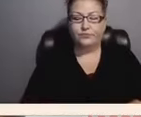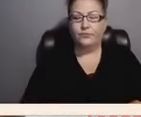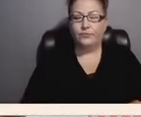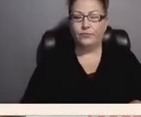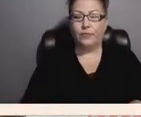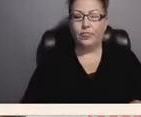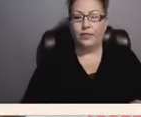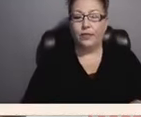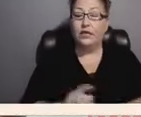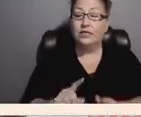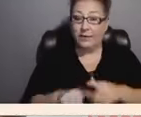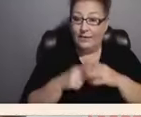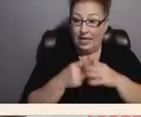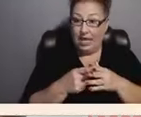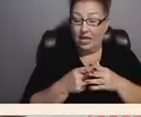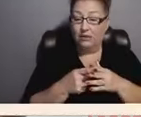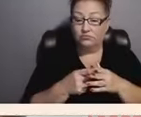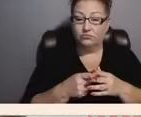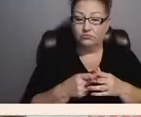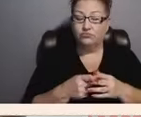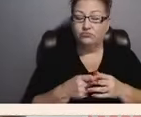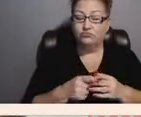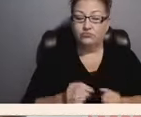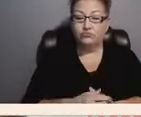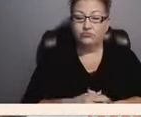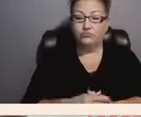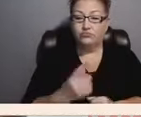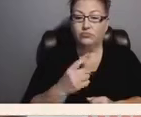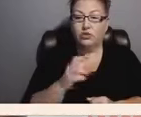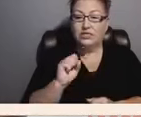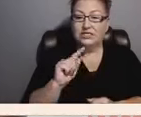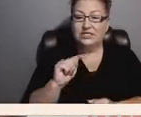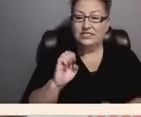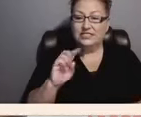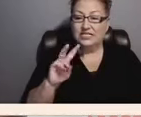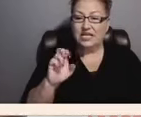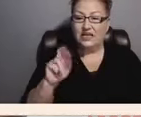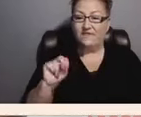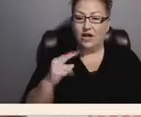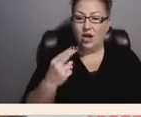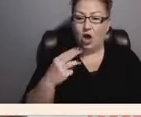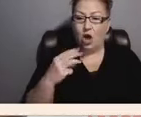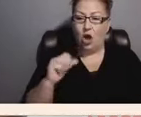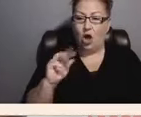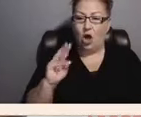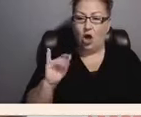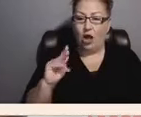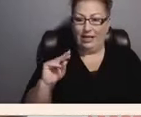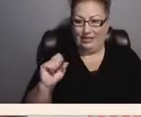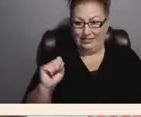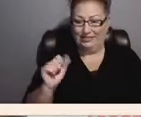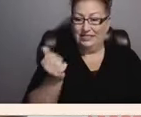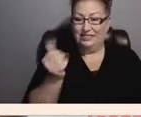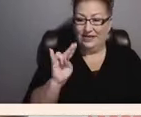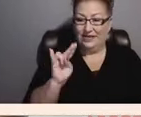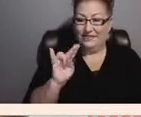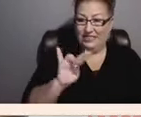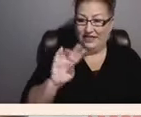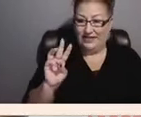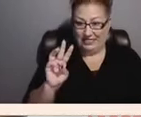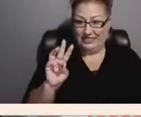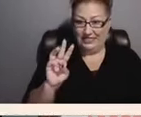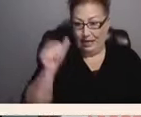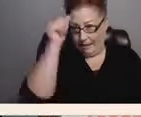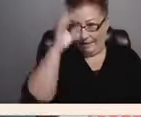we start with Stephen Hawking. In 1776, he, a man with cerebral